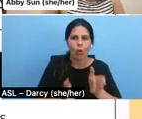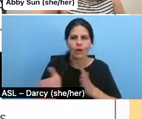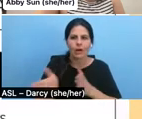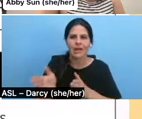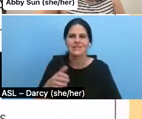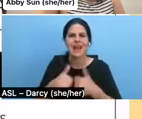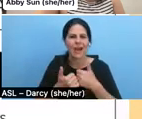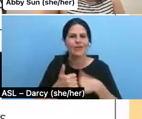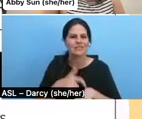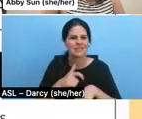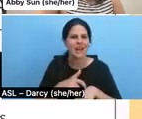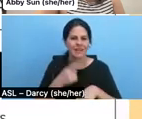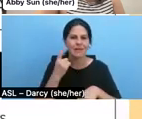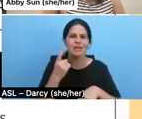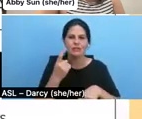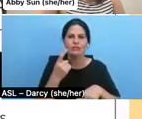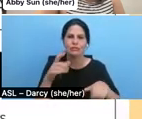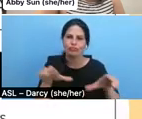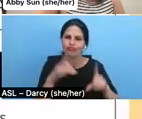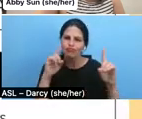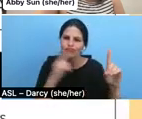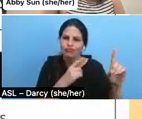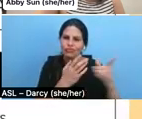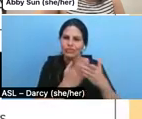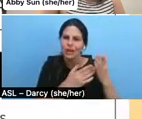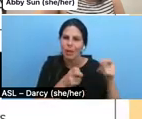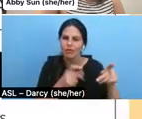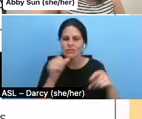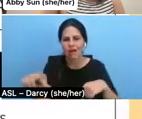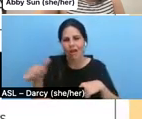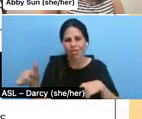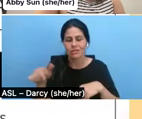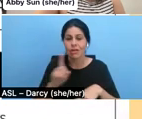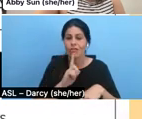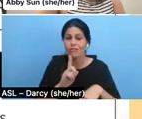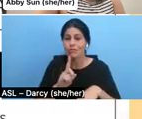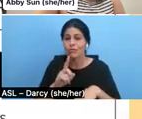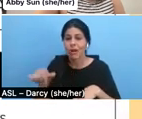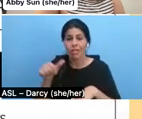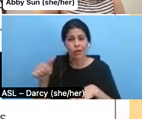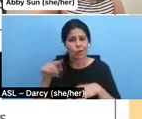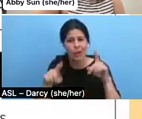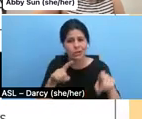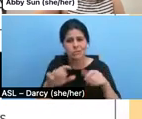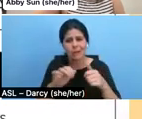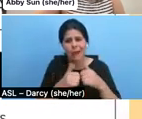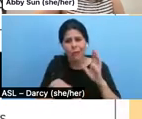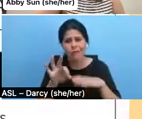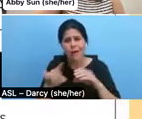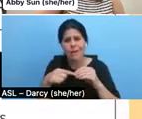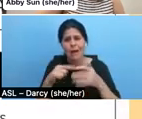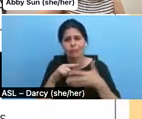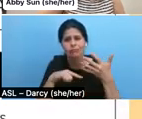opportunities over others. And then I'm sure there's also other questions. So how do you find out about these opportunities?